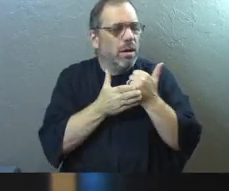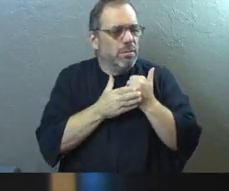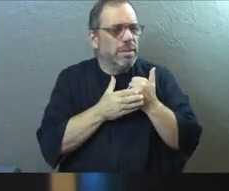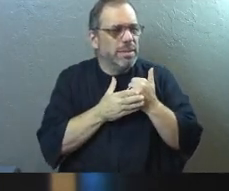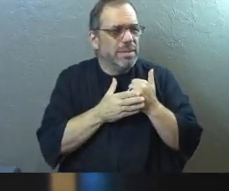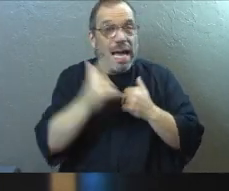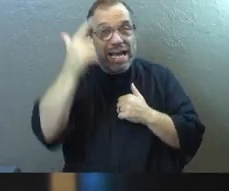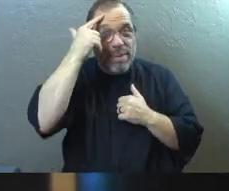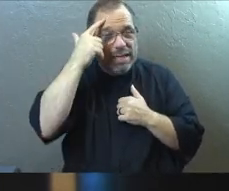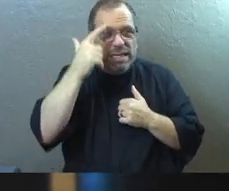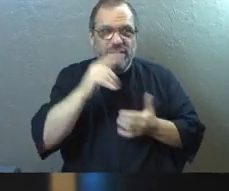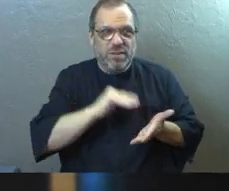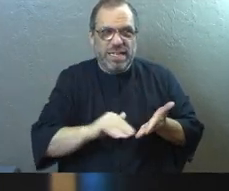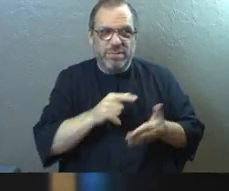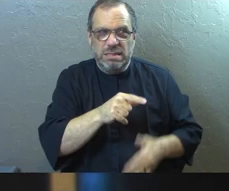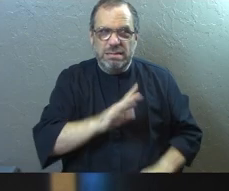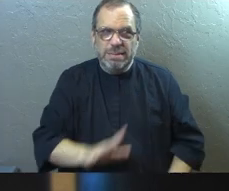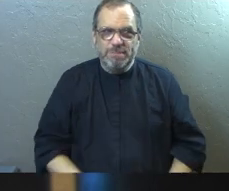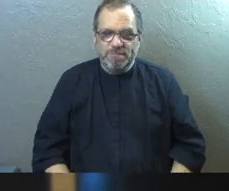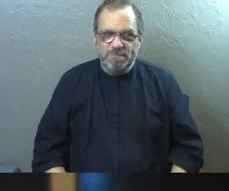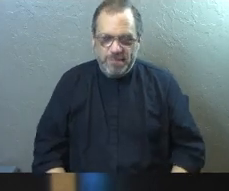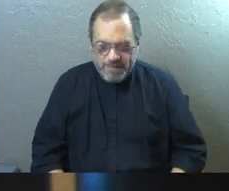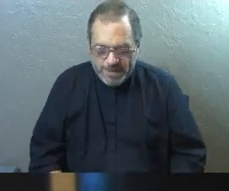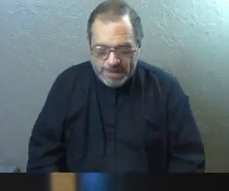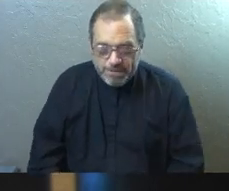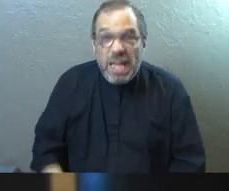this because I've got no forgiveness at all for this guy.